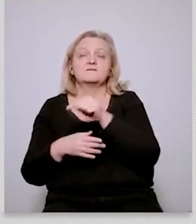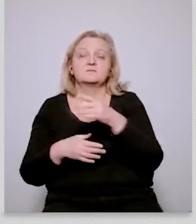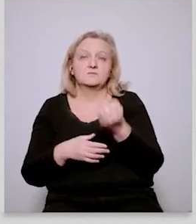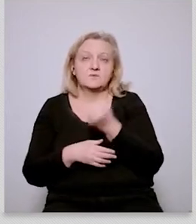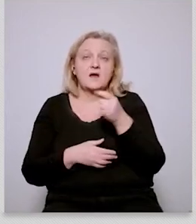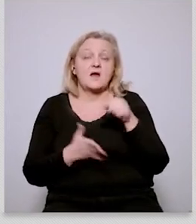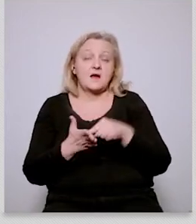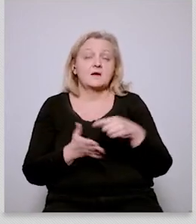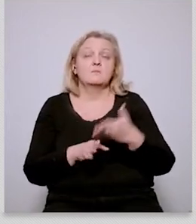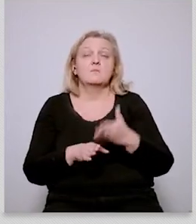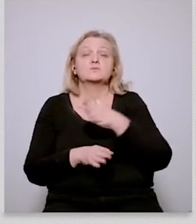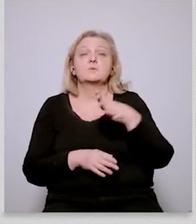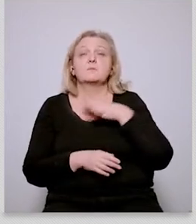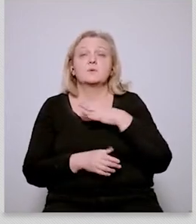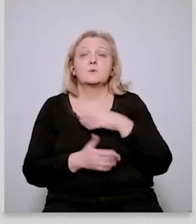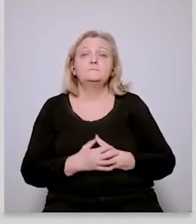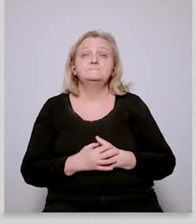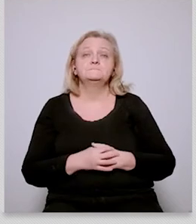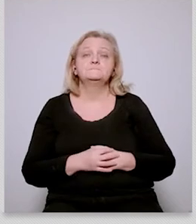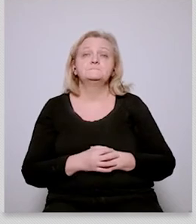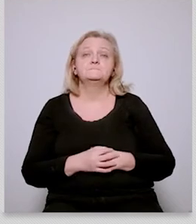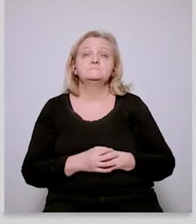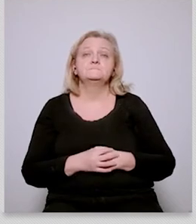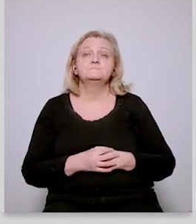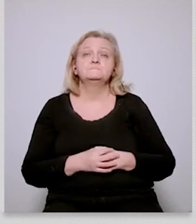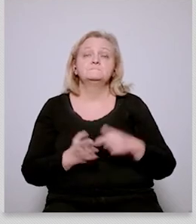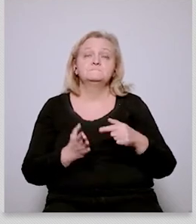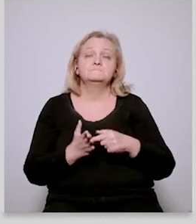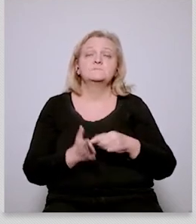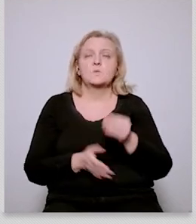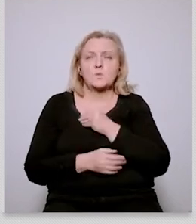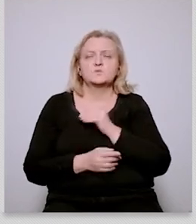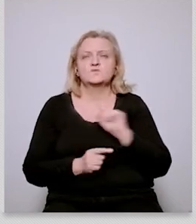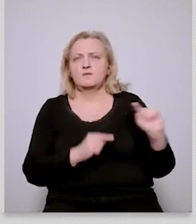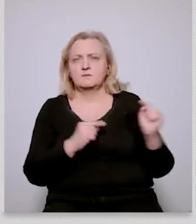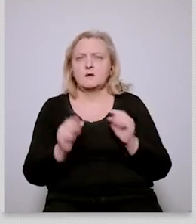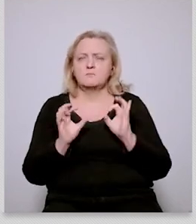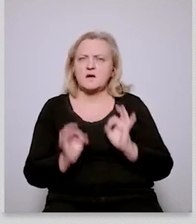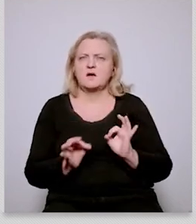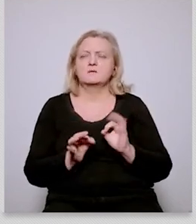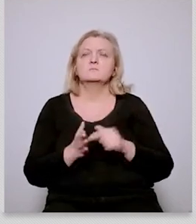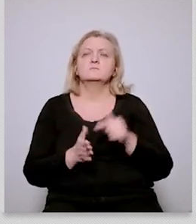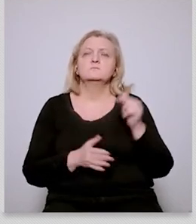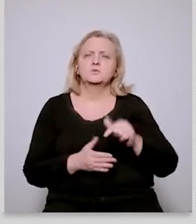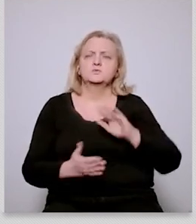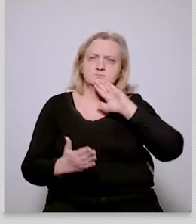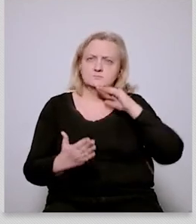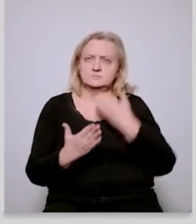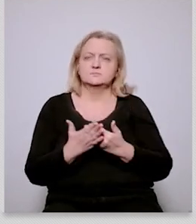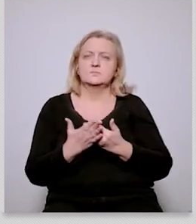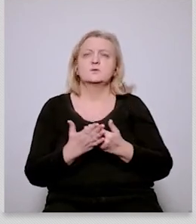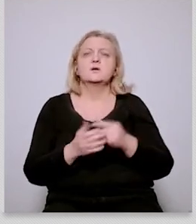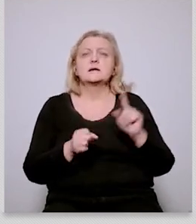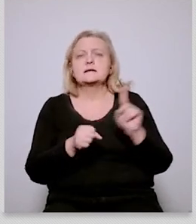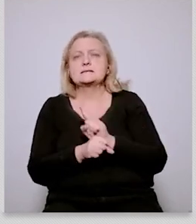political elite led a debate that would admit the transition risk but at the same time would provide a vision for the future would